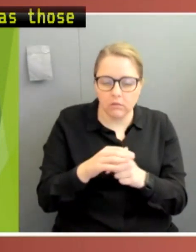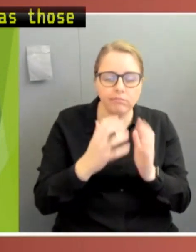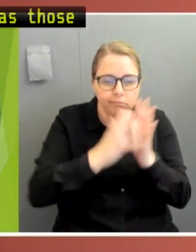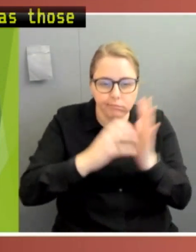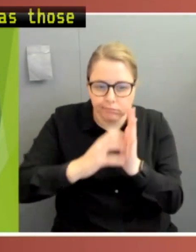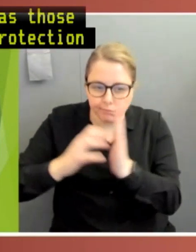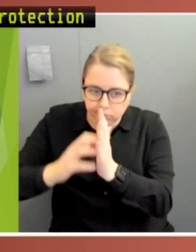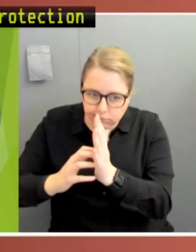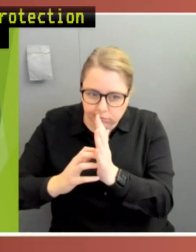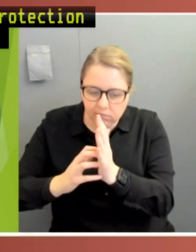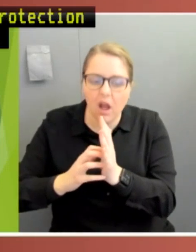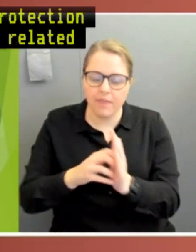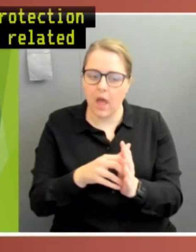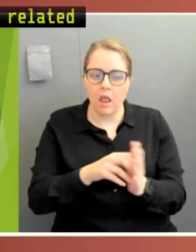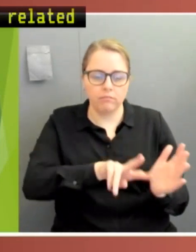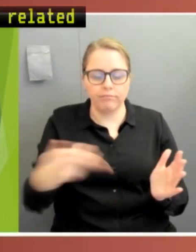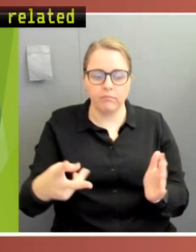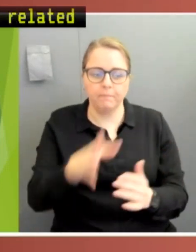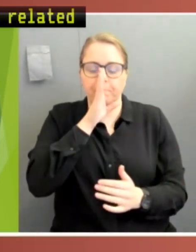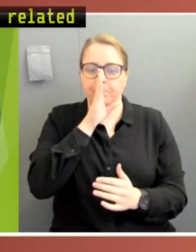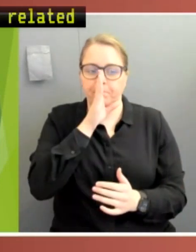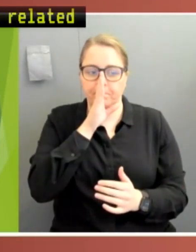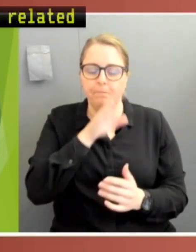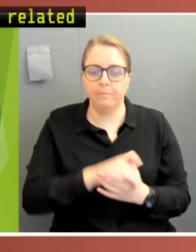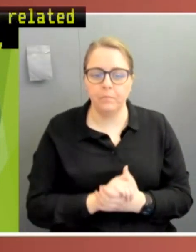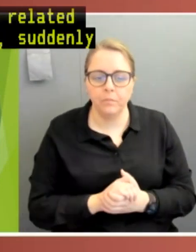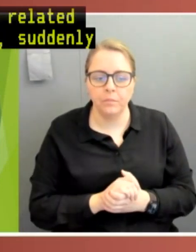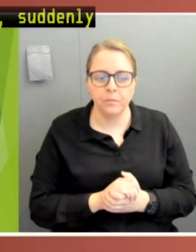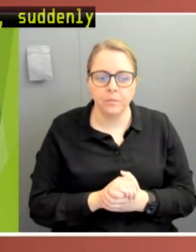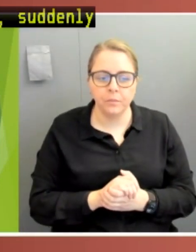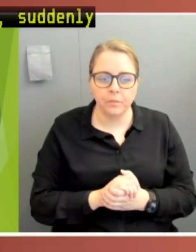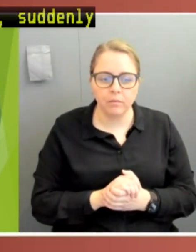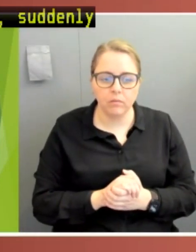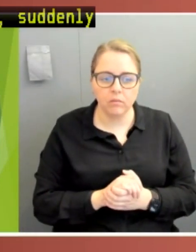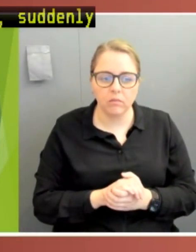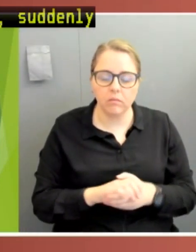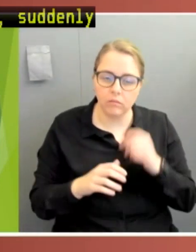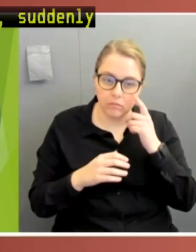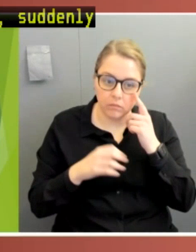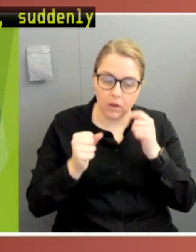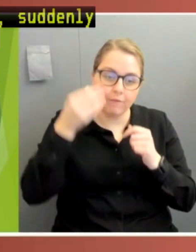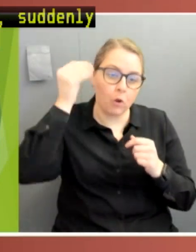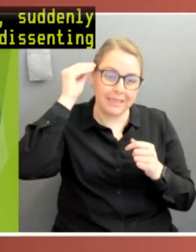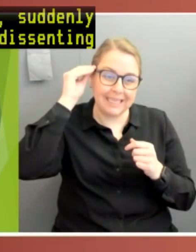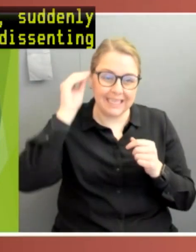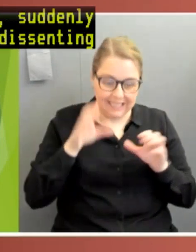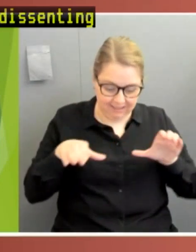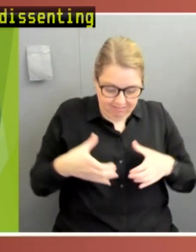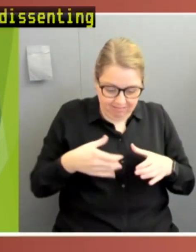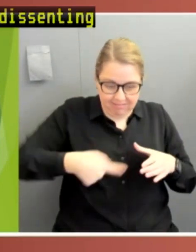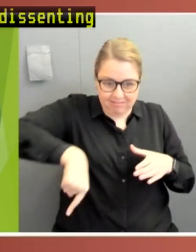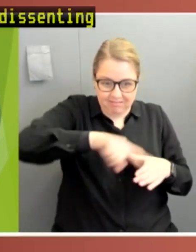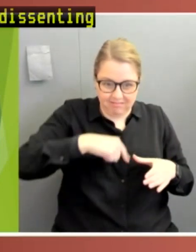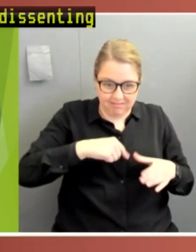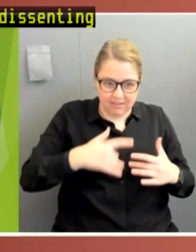suddenly became confidential. As a dissenting report by the Senate Finance and Public Administration Legislation Committee found, the decision diminished public knowledge